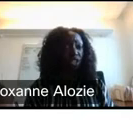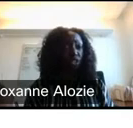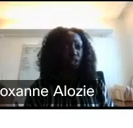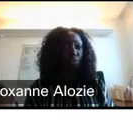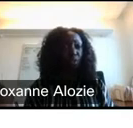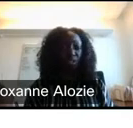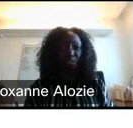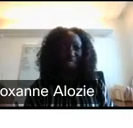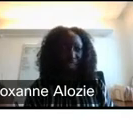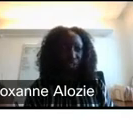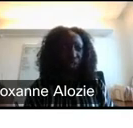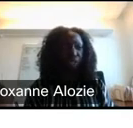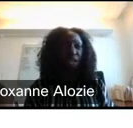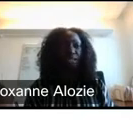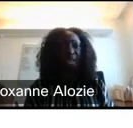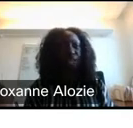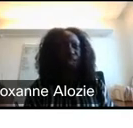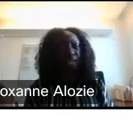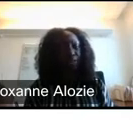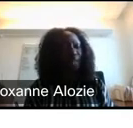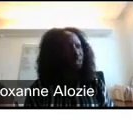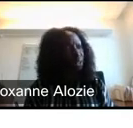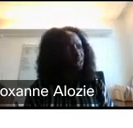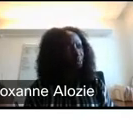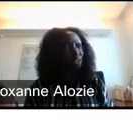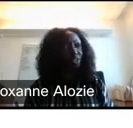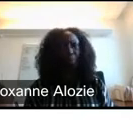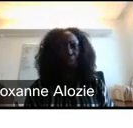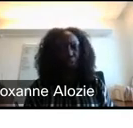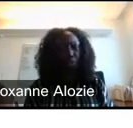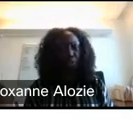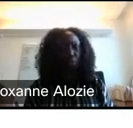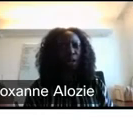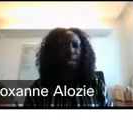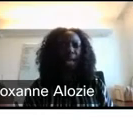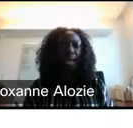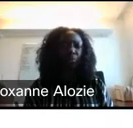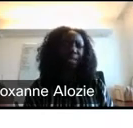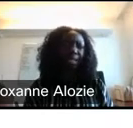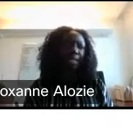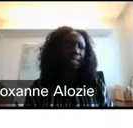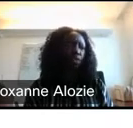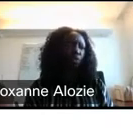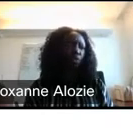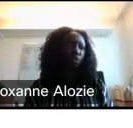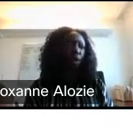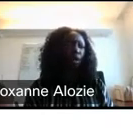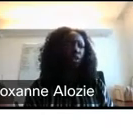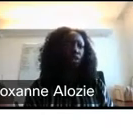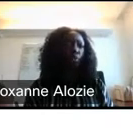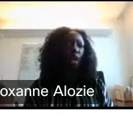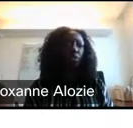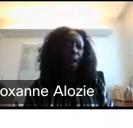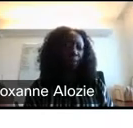organization in terms of its financials. Take a look at your financial assumptions to make sure that they're smart and then really get a sense for,